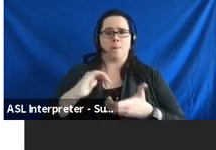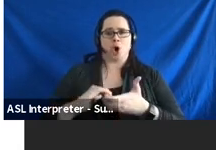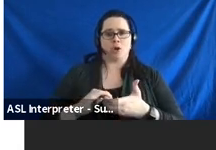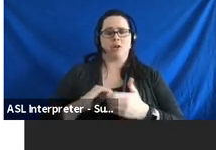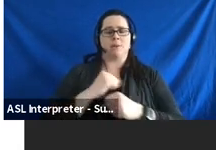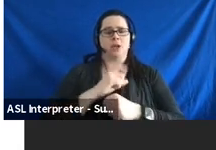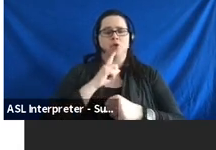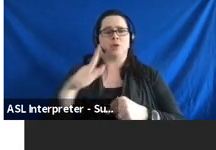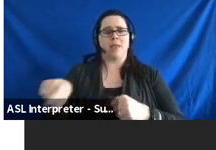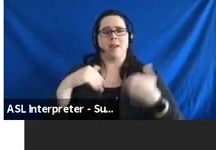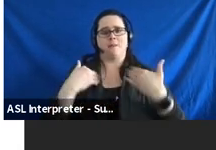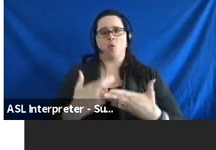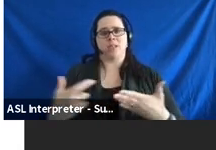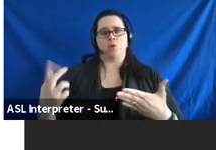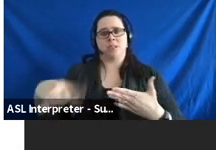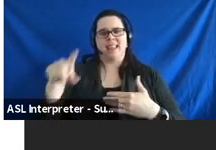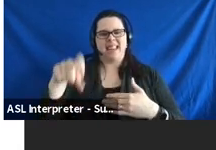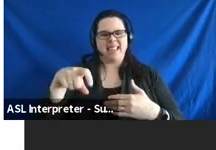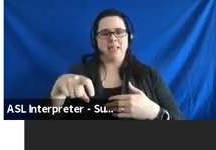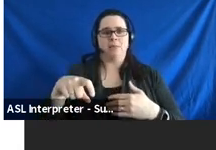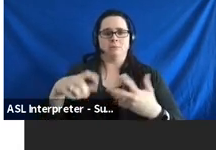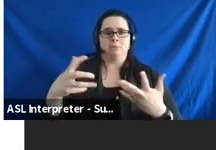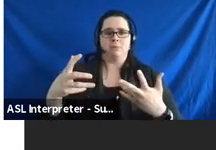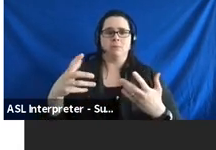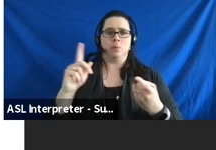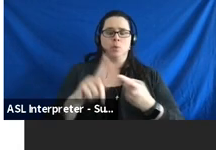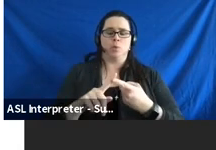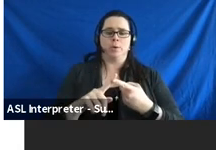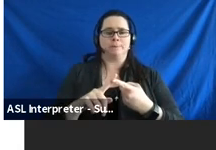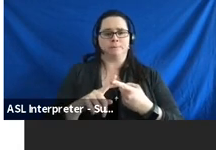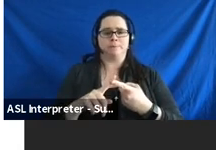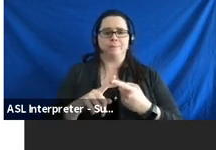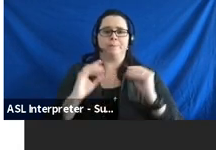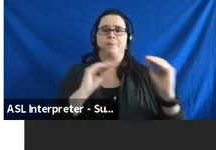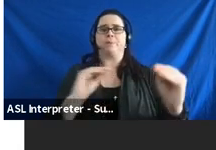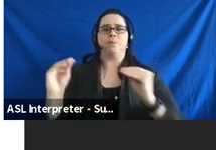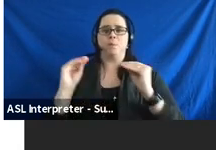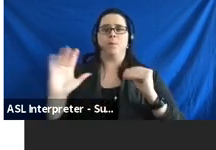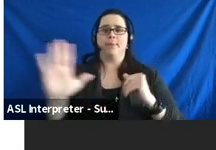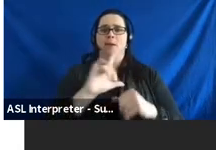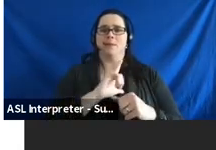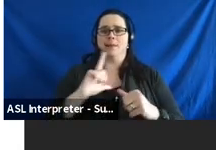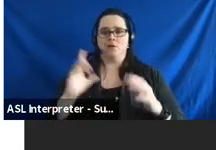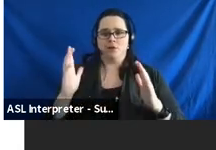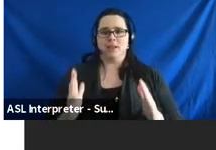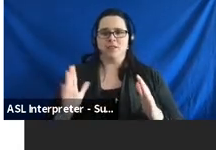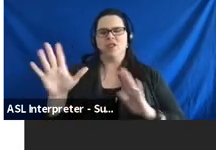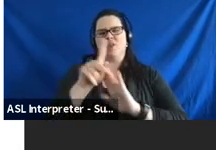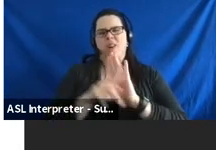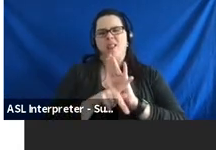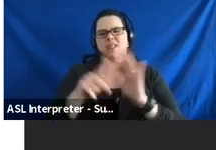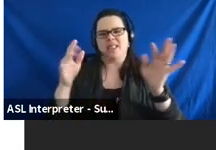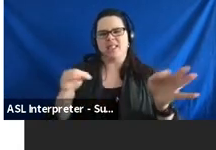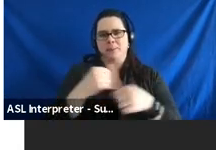making sure they have the resources they need to be able to educate their legislators, their policymakers.